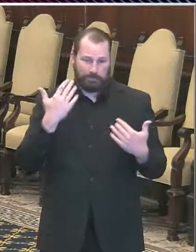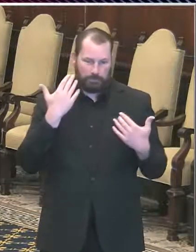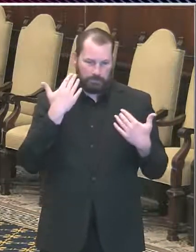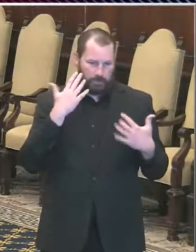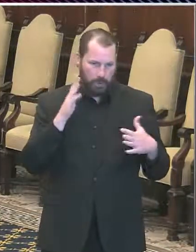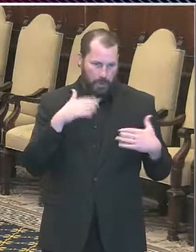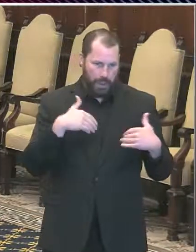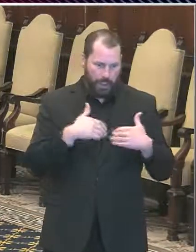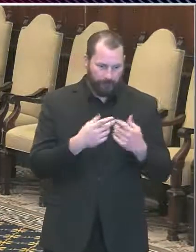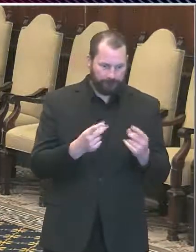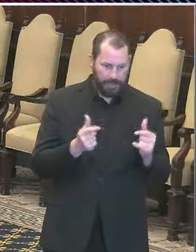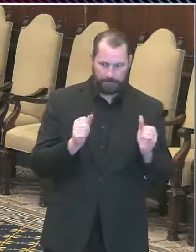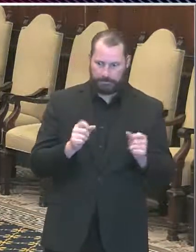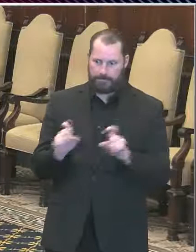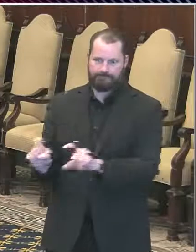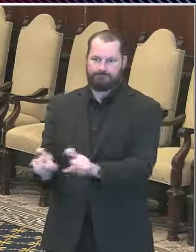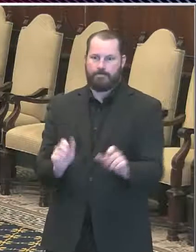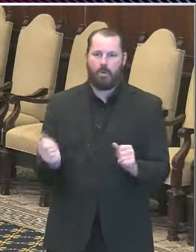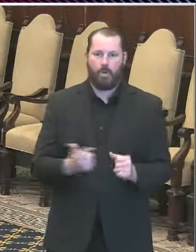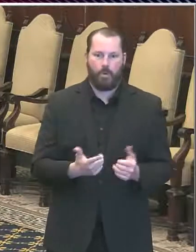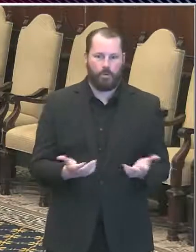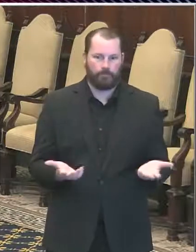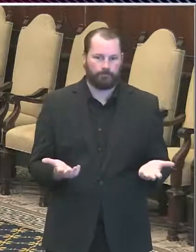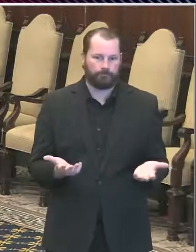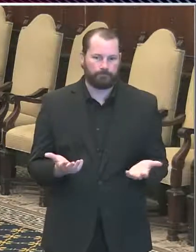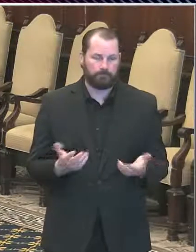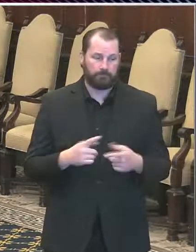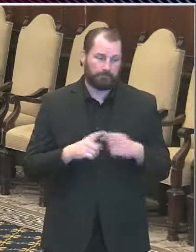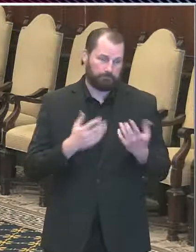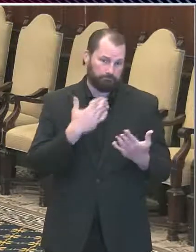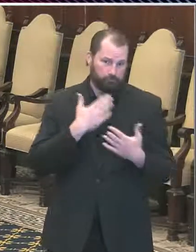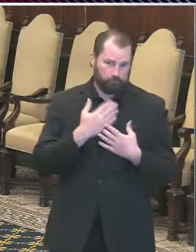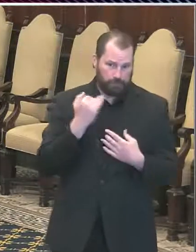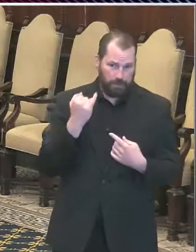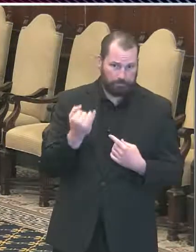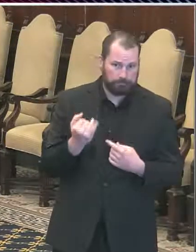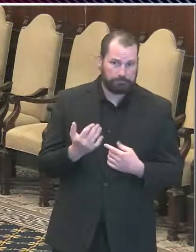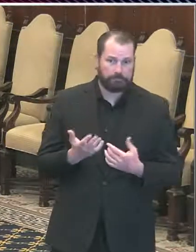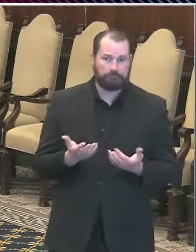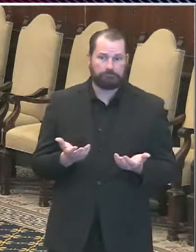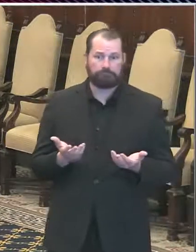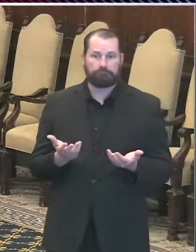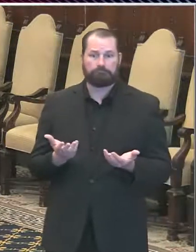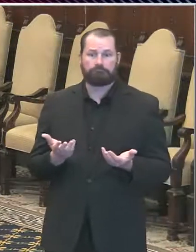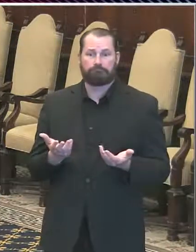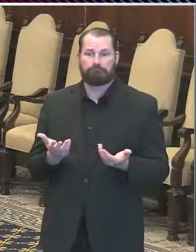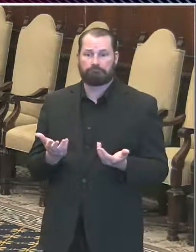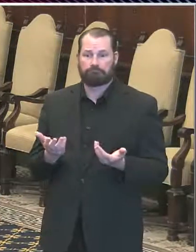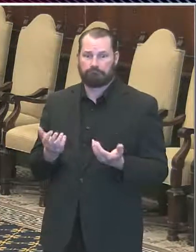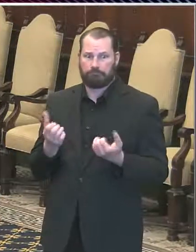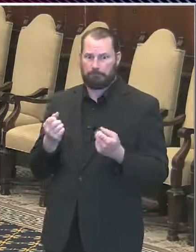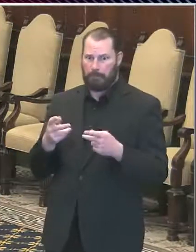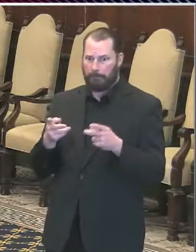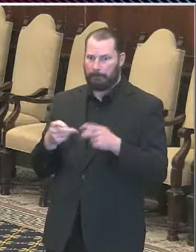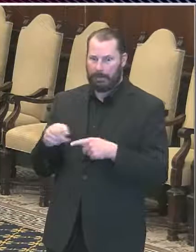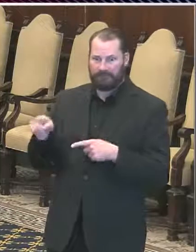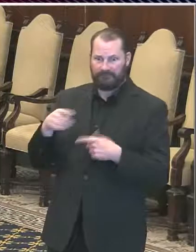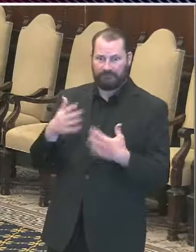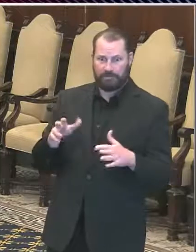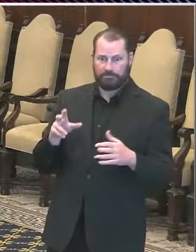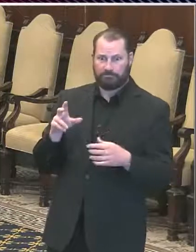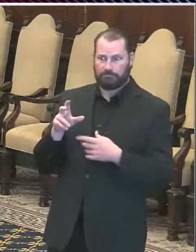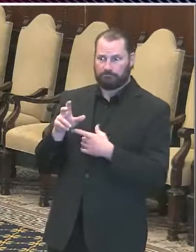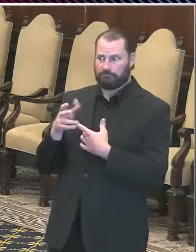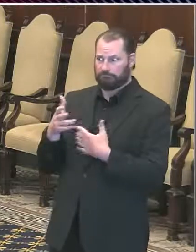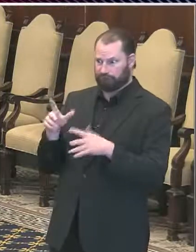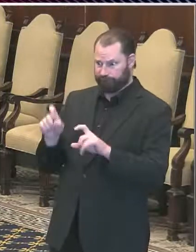think that's a good idea. We've done it in a couple of facilities and found that it's valuable to identify people who otherwise might have been missed and to help a little more